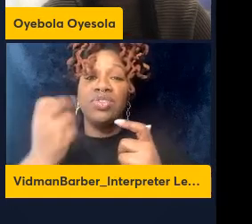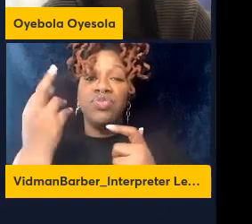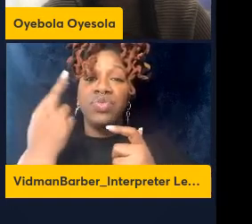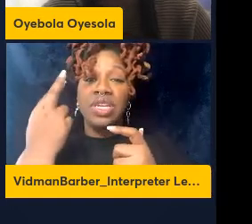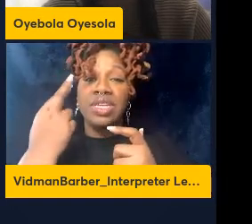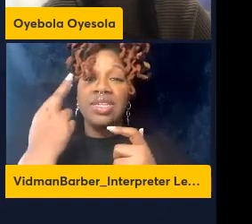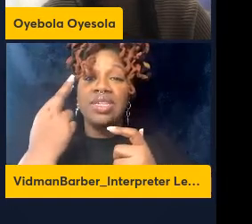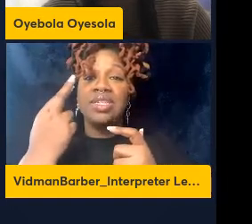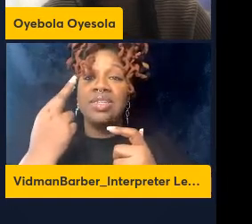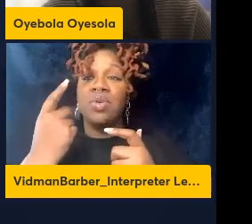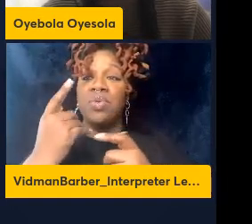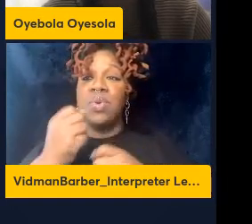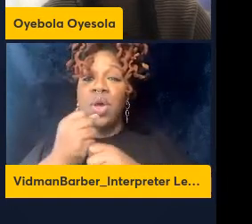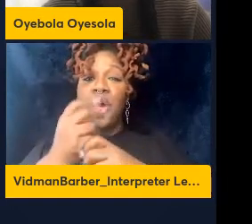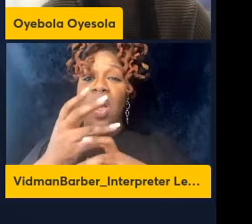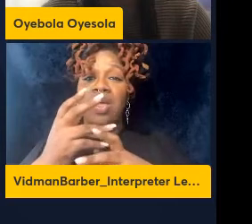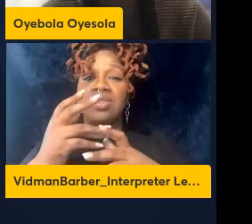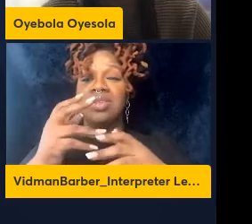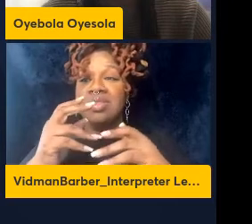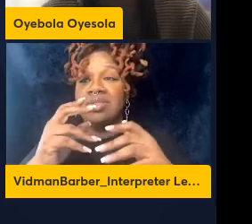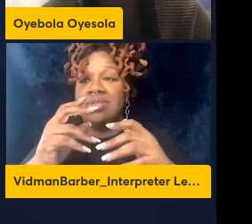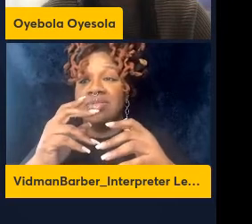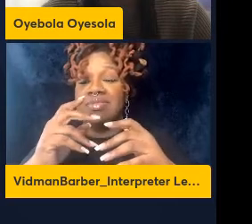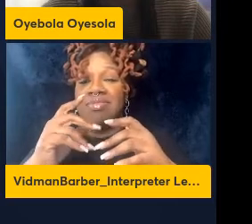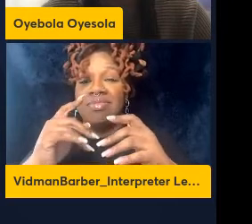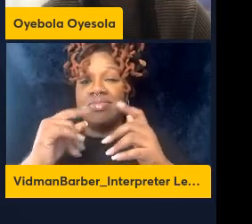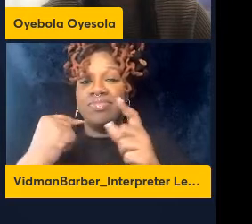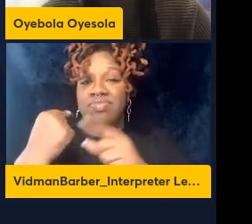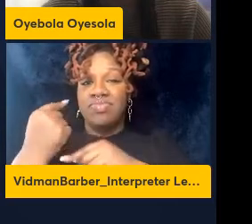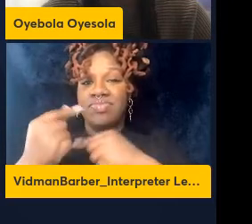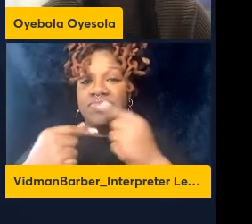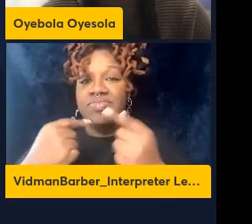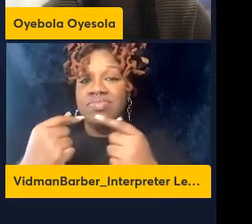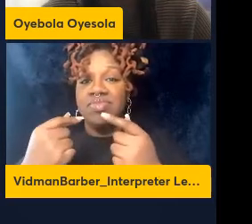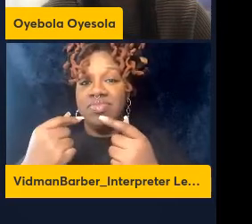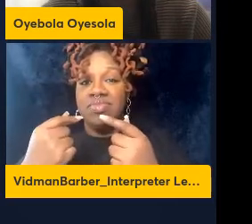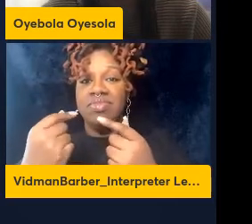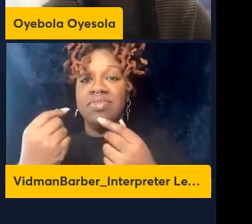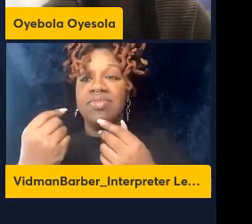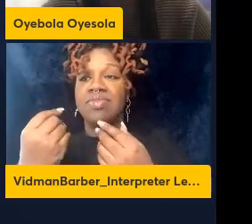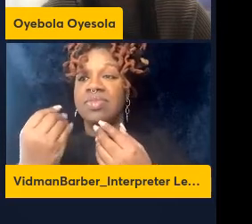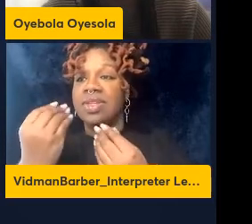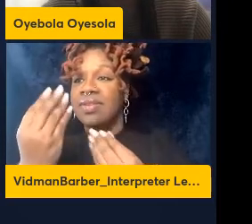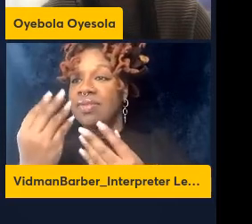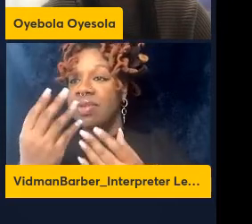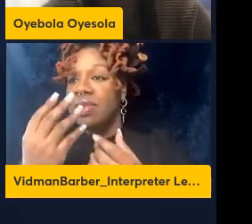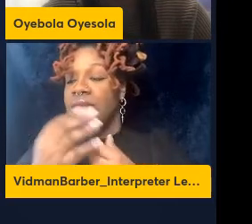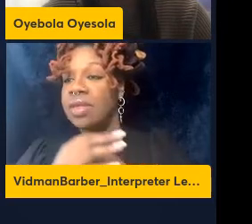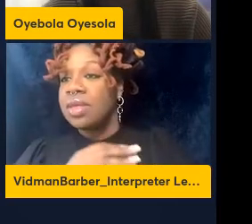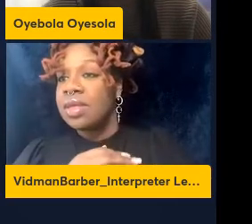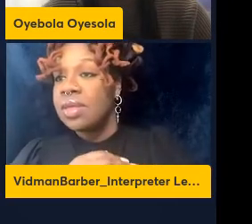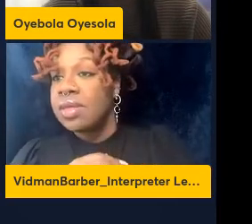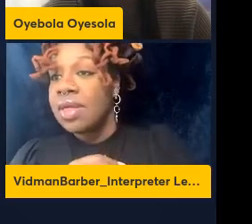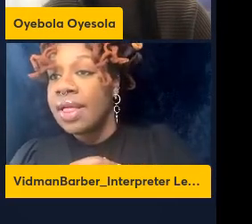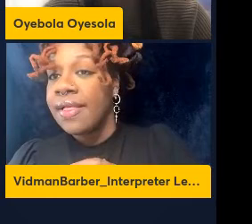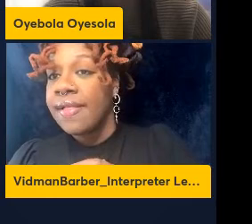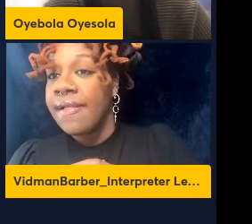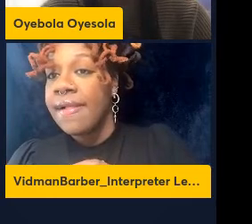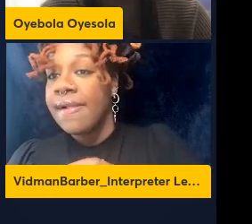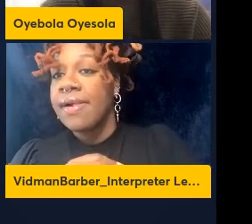host genetic factors seems to be differences in expression of CD44 on the T-cells